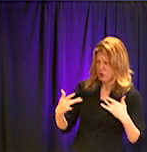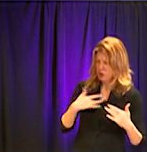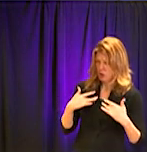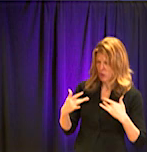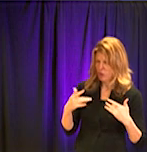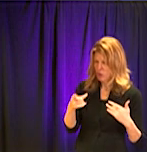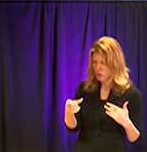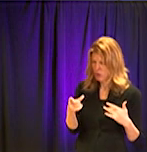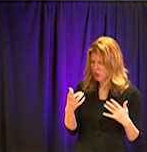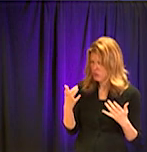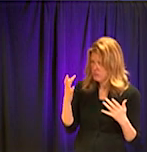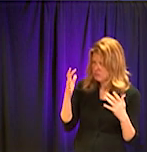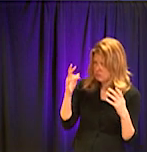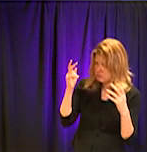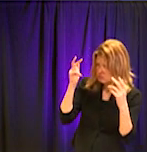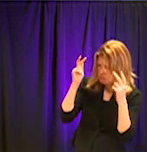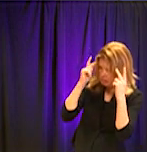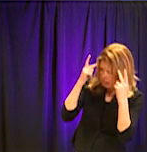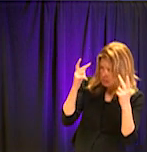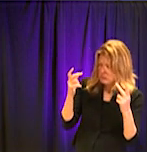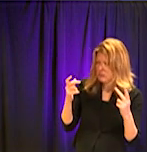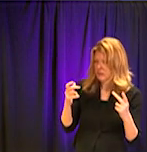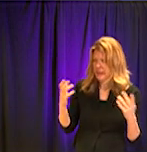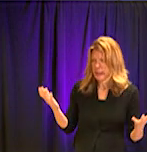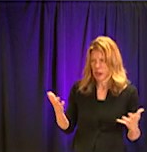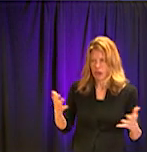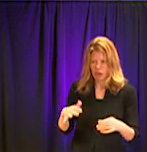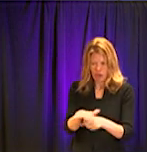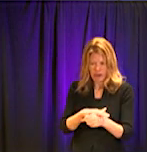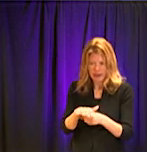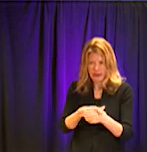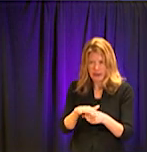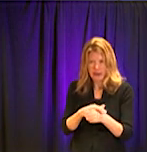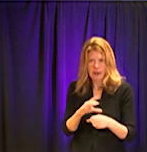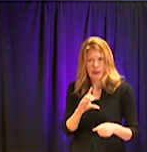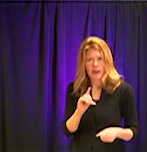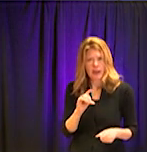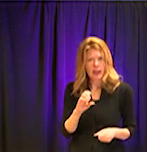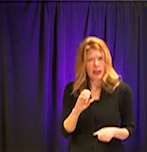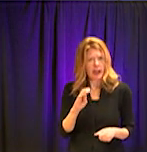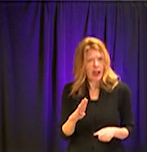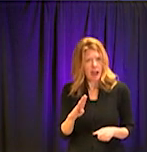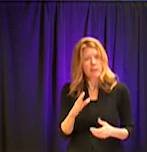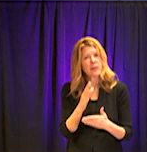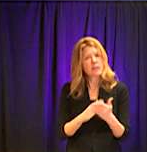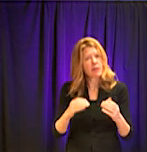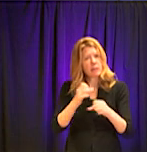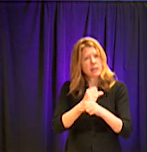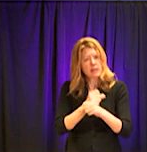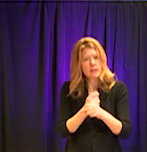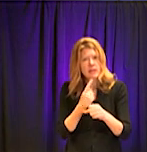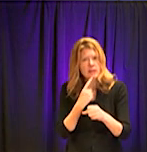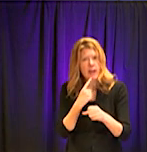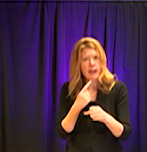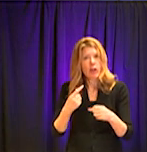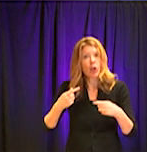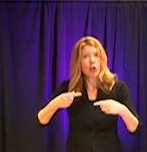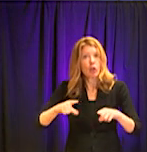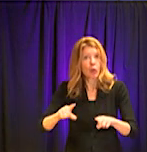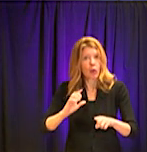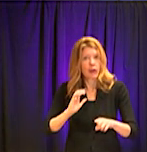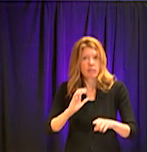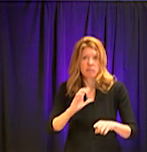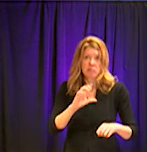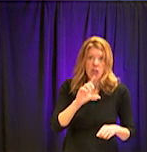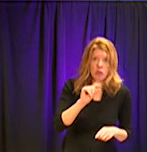conversation. So does that concern you here in DeKalb County? Uh, because there are some statistics that say during the course of this, some 20 to 30,